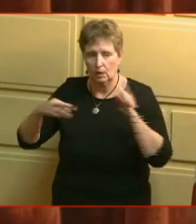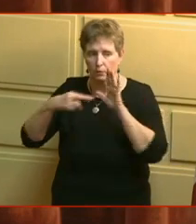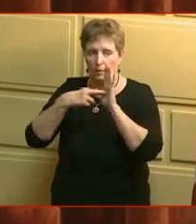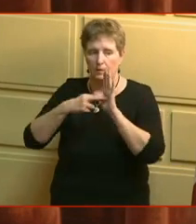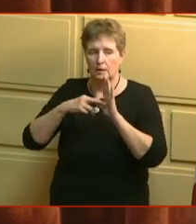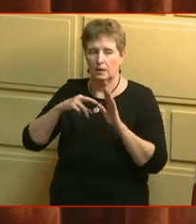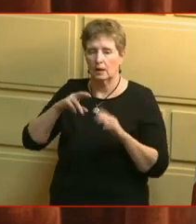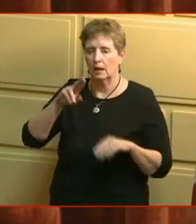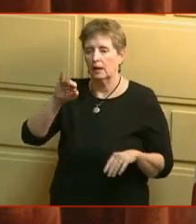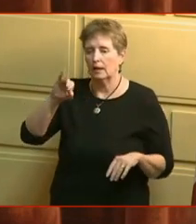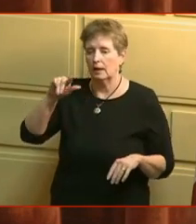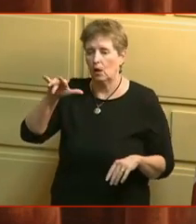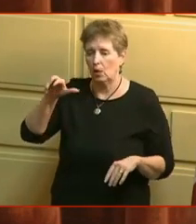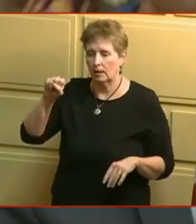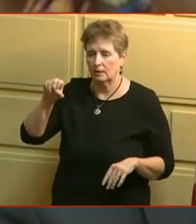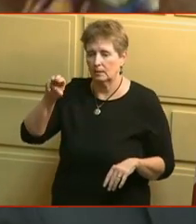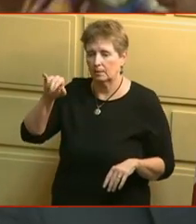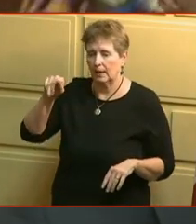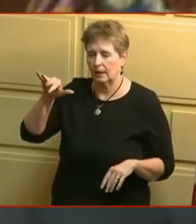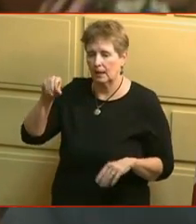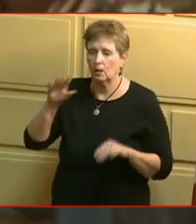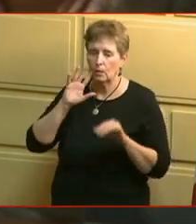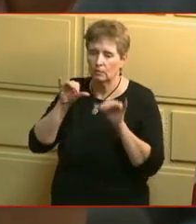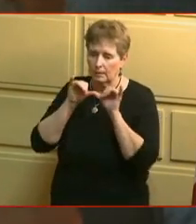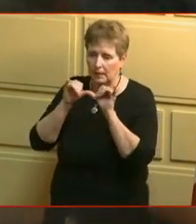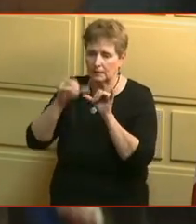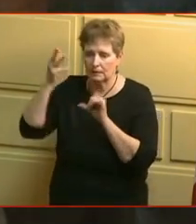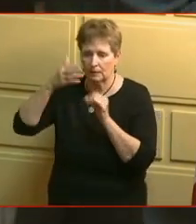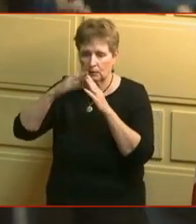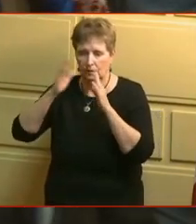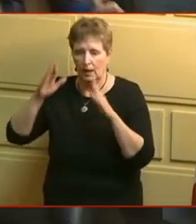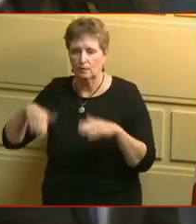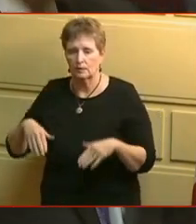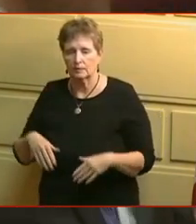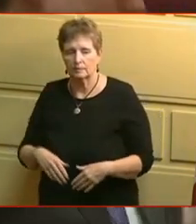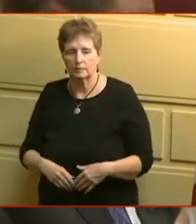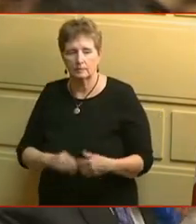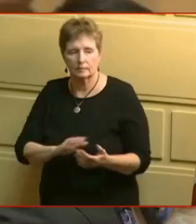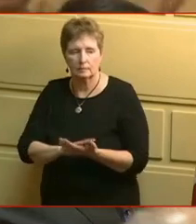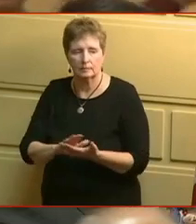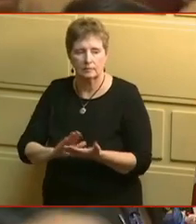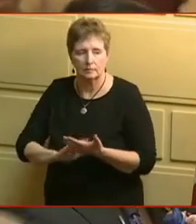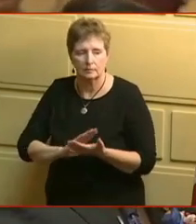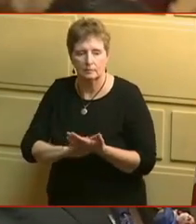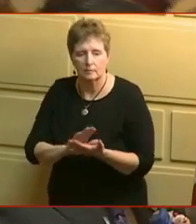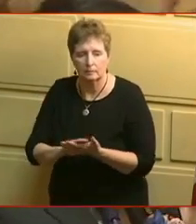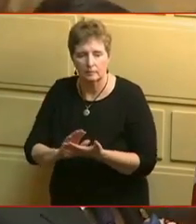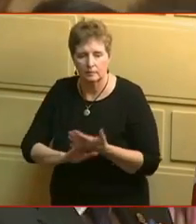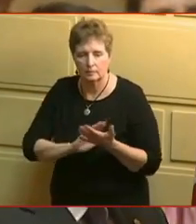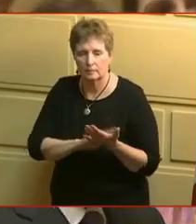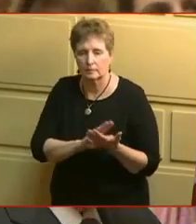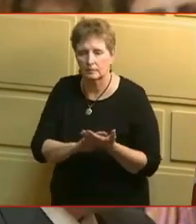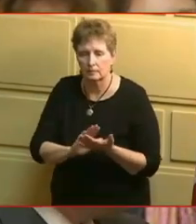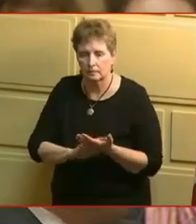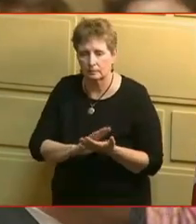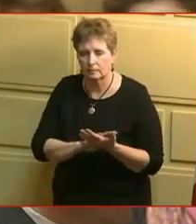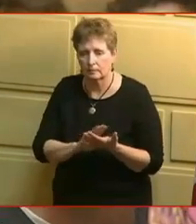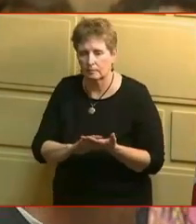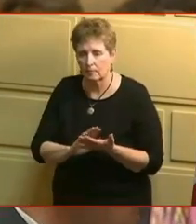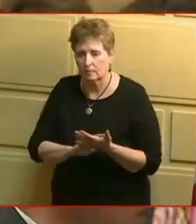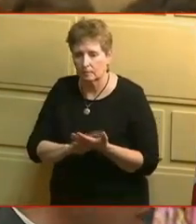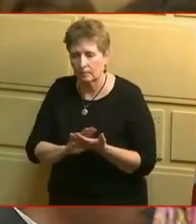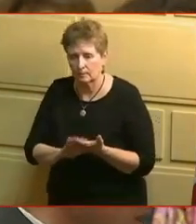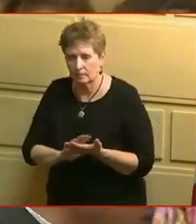Mattiello of District 15 in Cranston has been re-elected Speaker for the years 2019 and